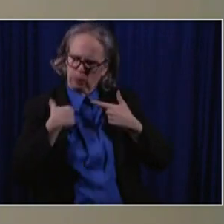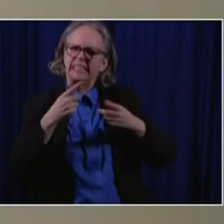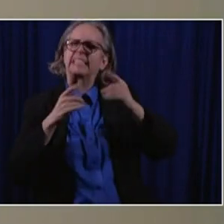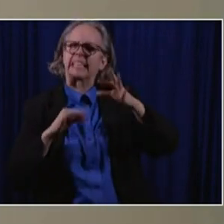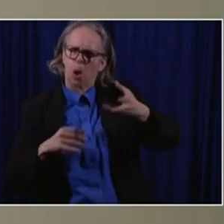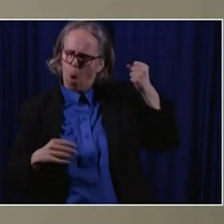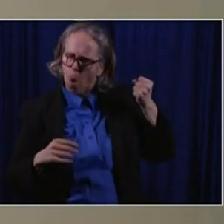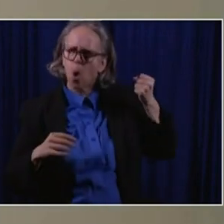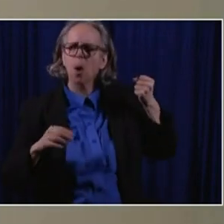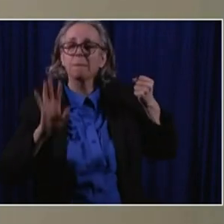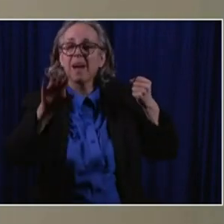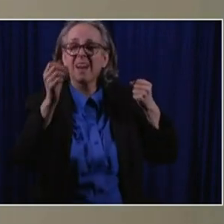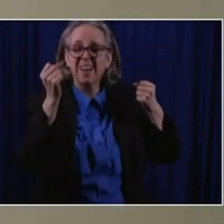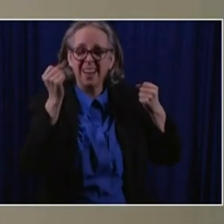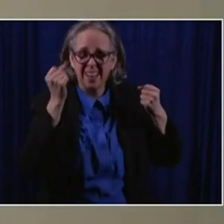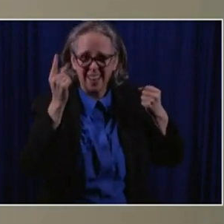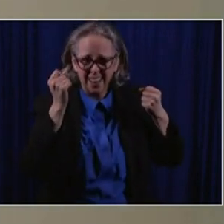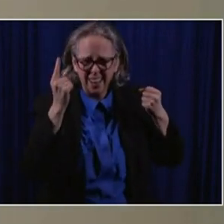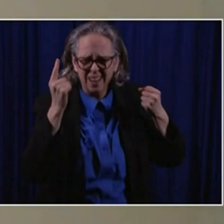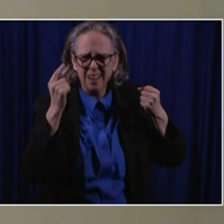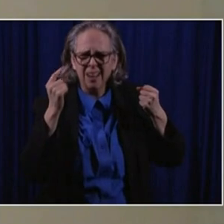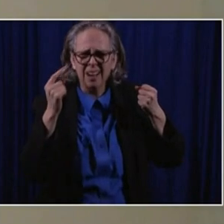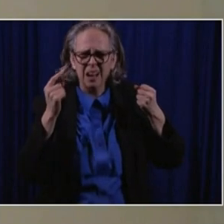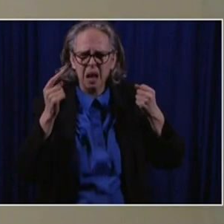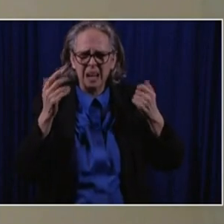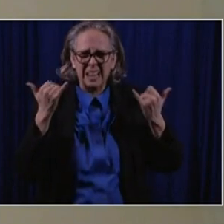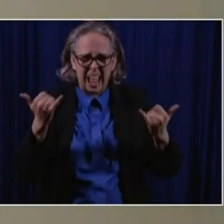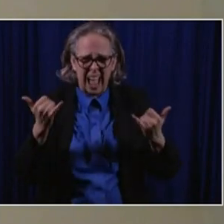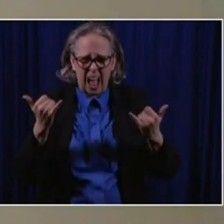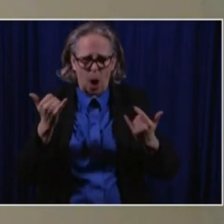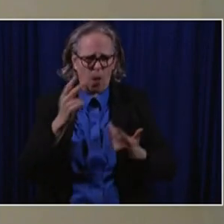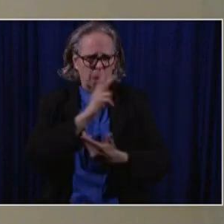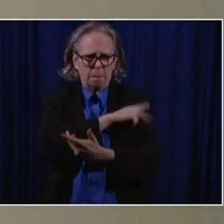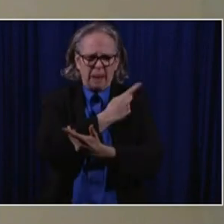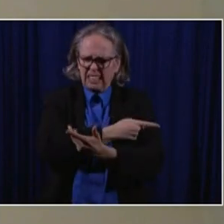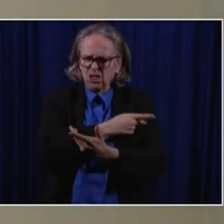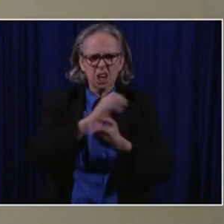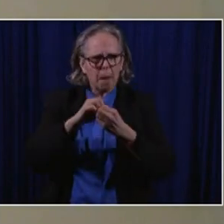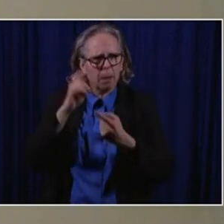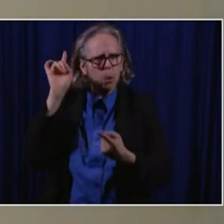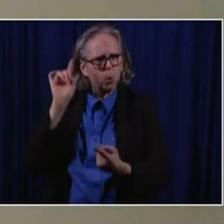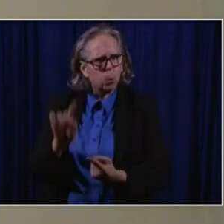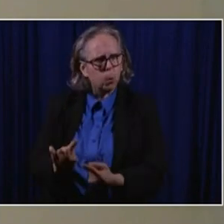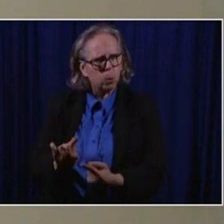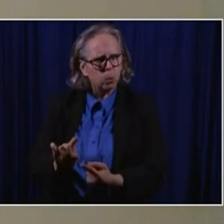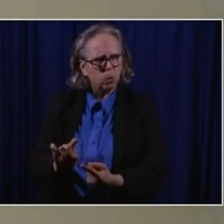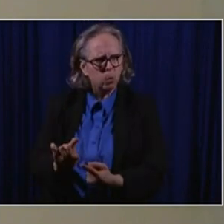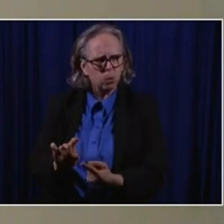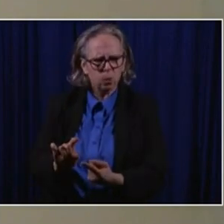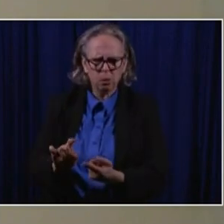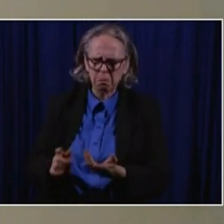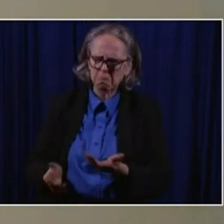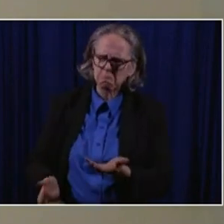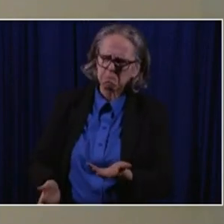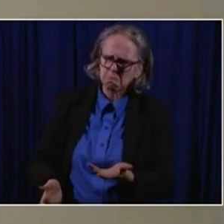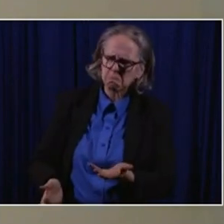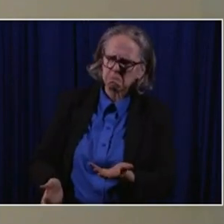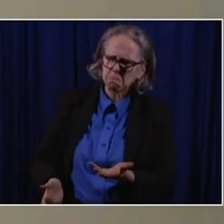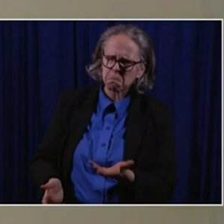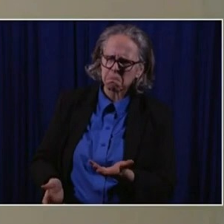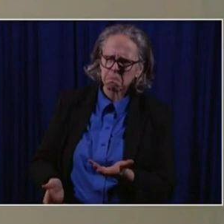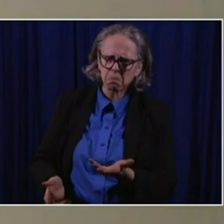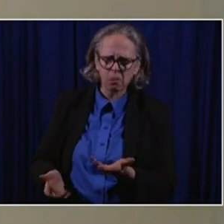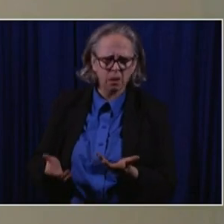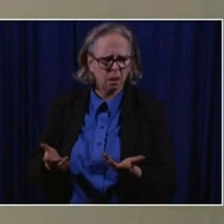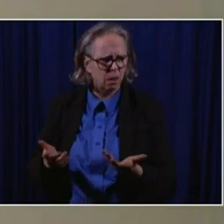major reduction in the census of the hospital such that I run a hospitalist group, a group of hospital physicians as well. And I sent